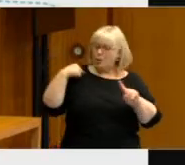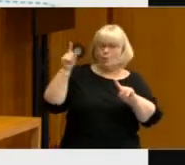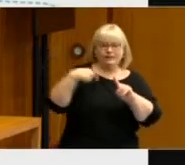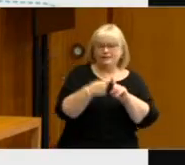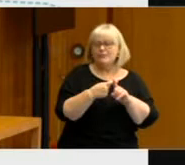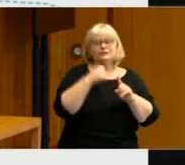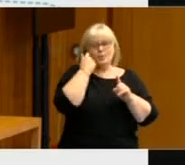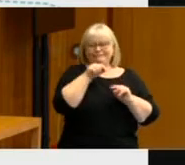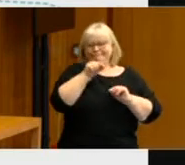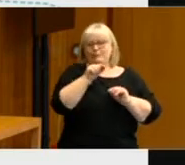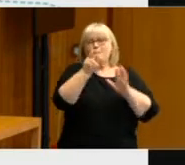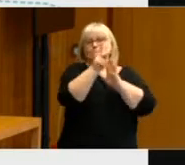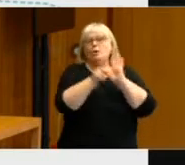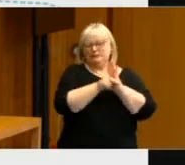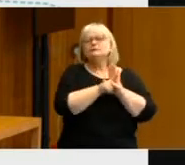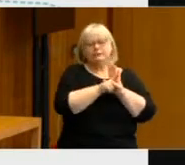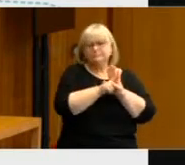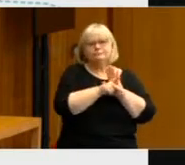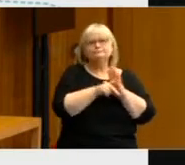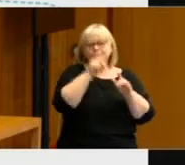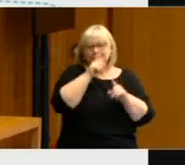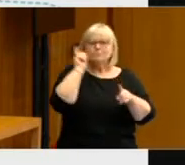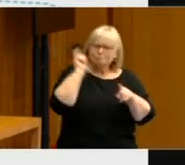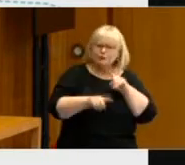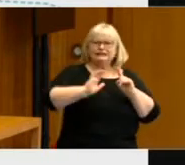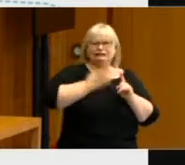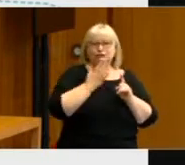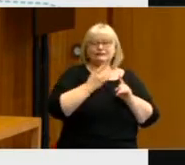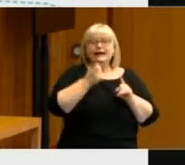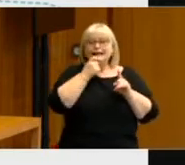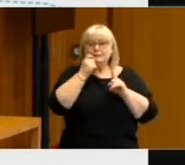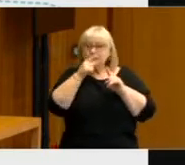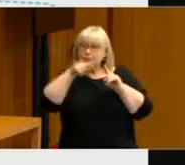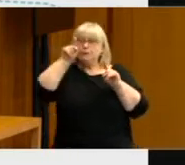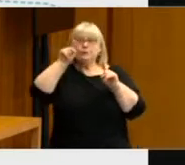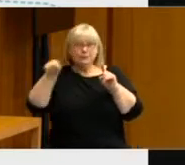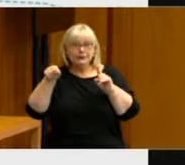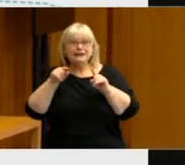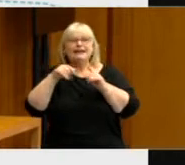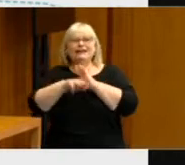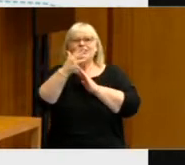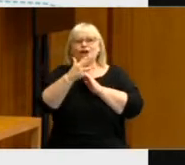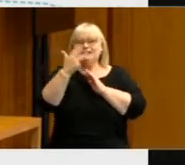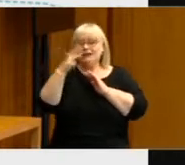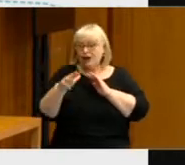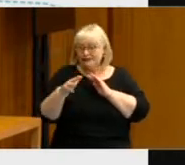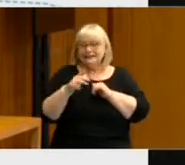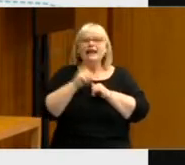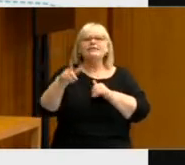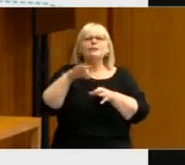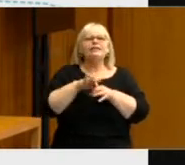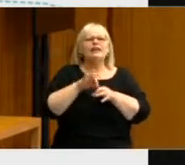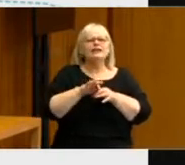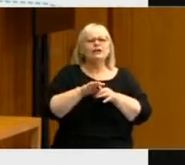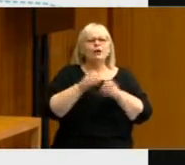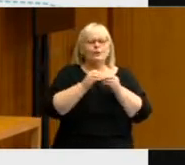policies that determine how people vote. There was a bit of a spike there in 1998. That was the election on